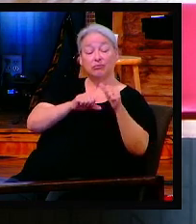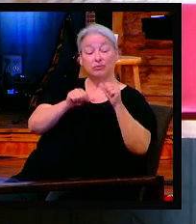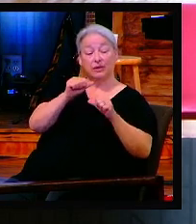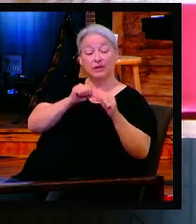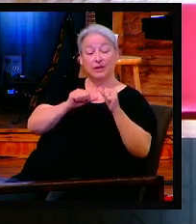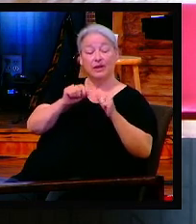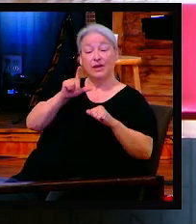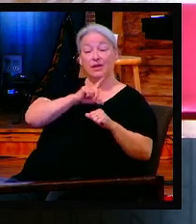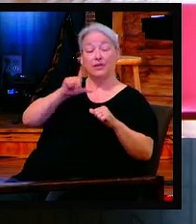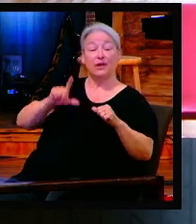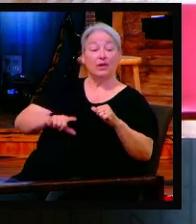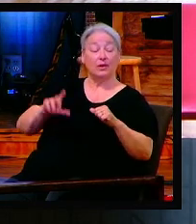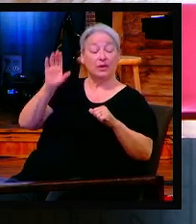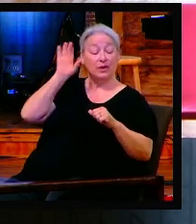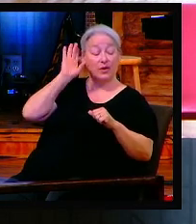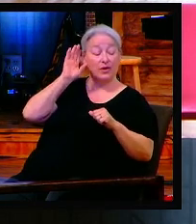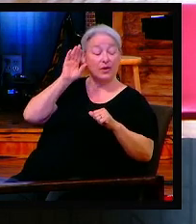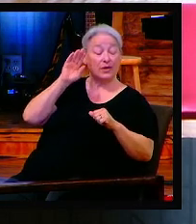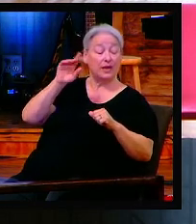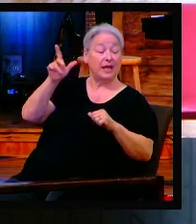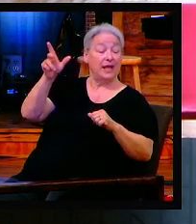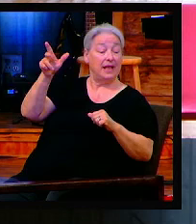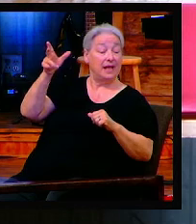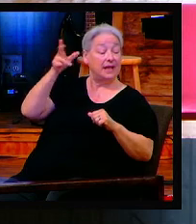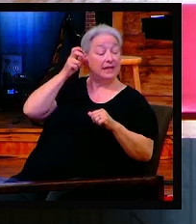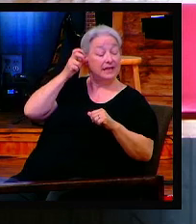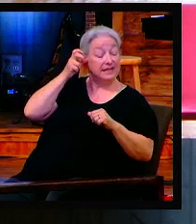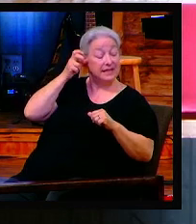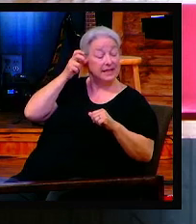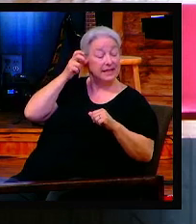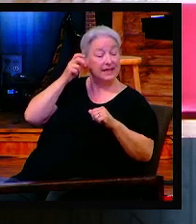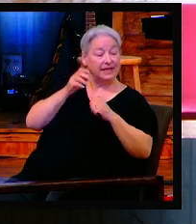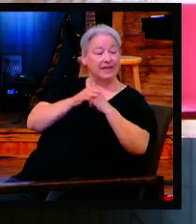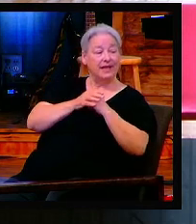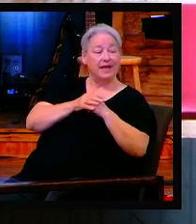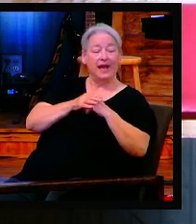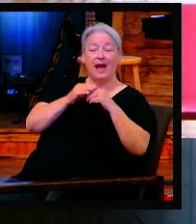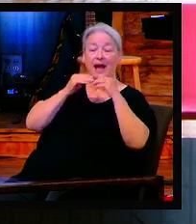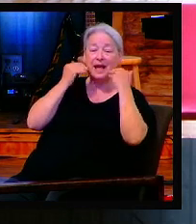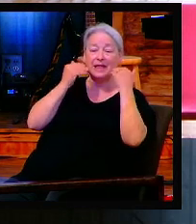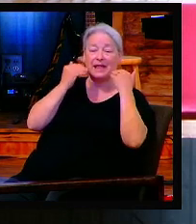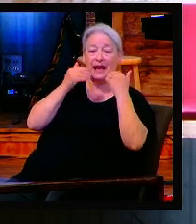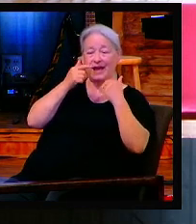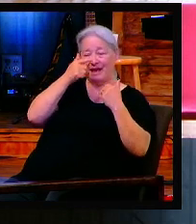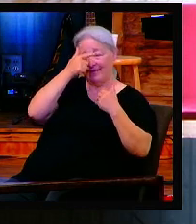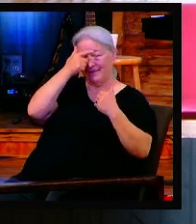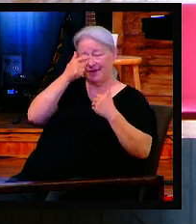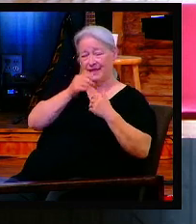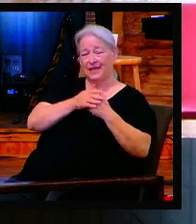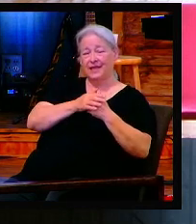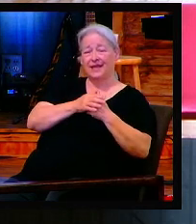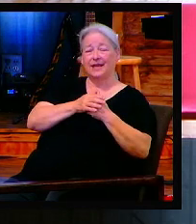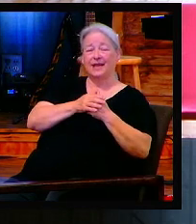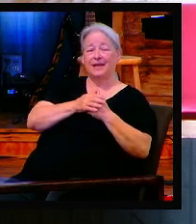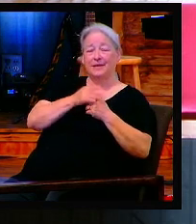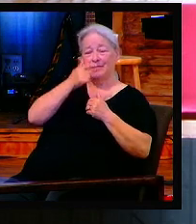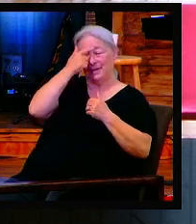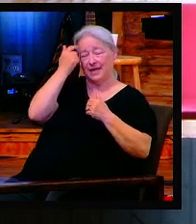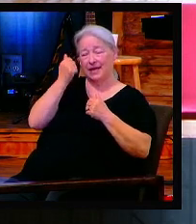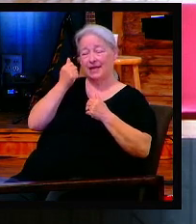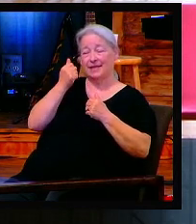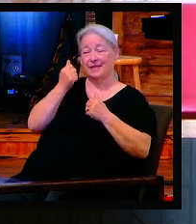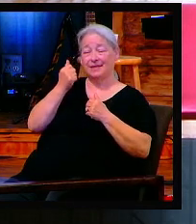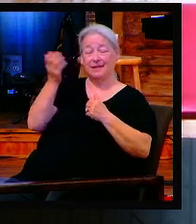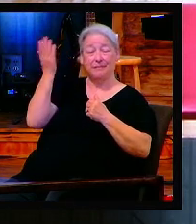I'm laughing because I used to not think that God did that. It's so stupid. It's so dumb. But I actually thought that like God